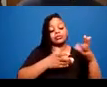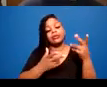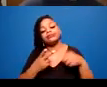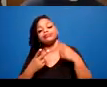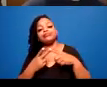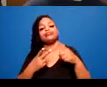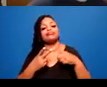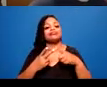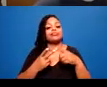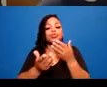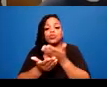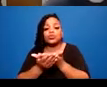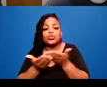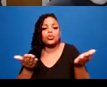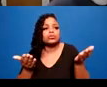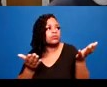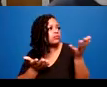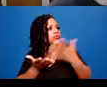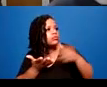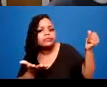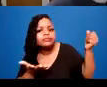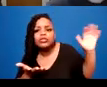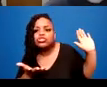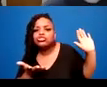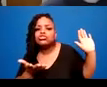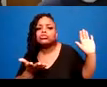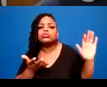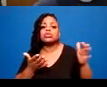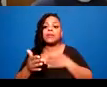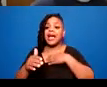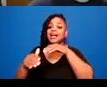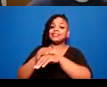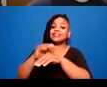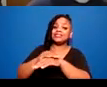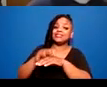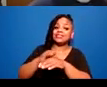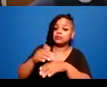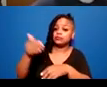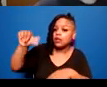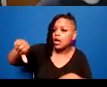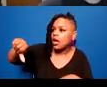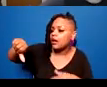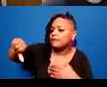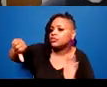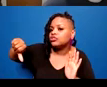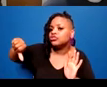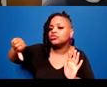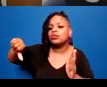access being denied, lack of follow through, lack of response,